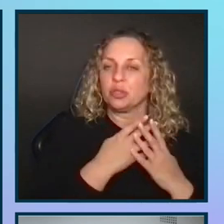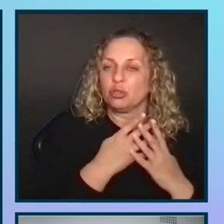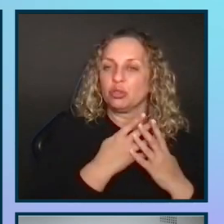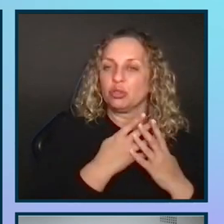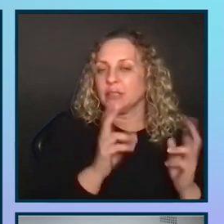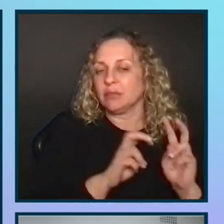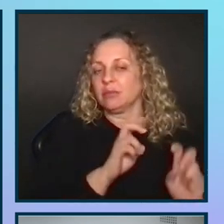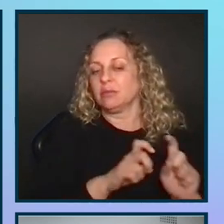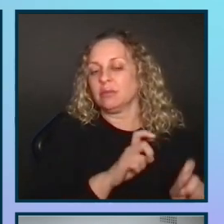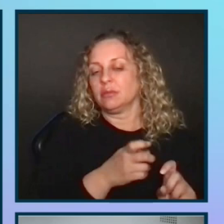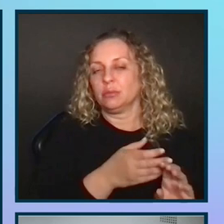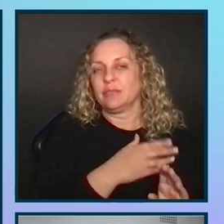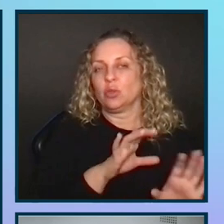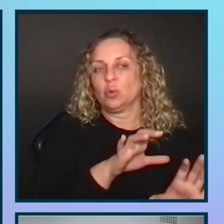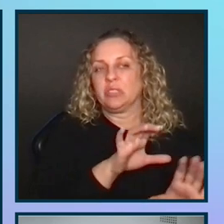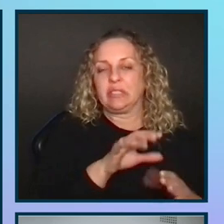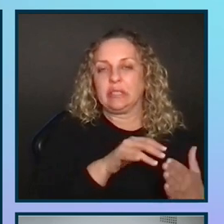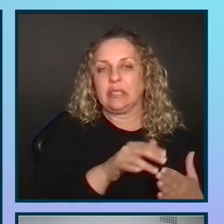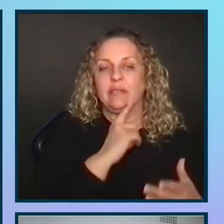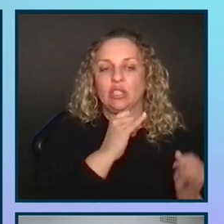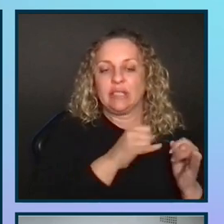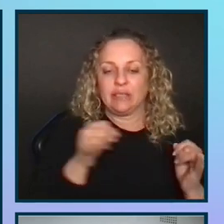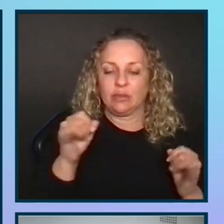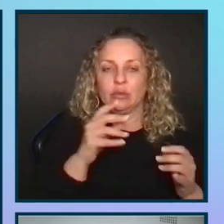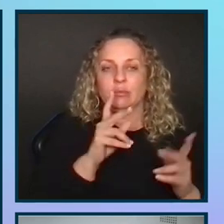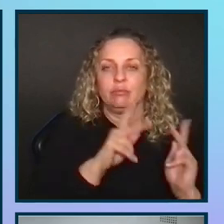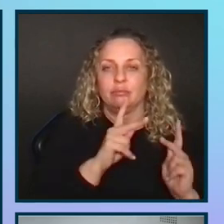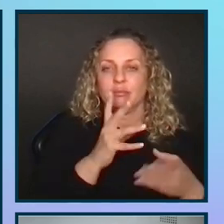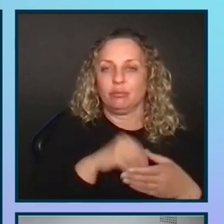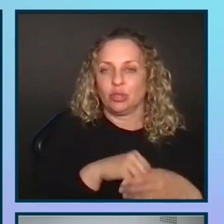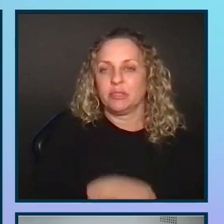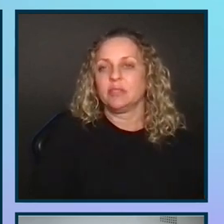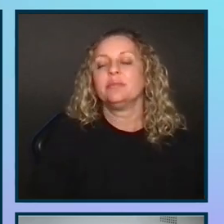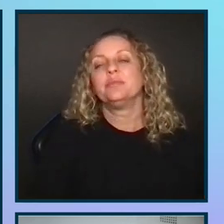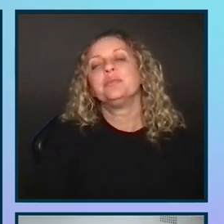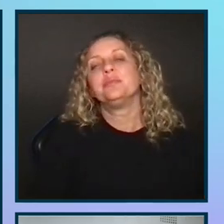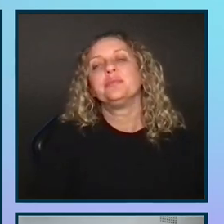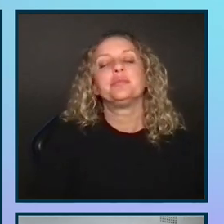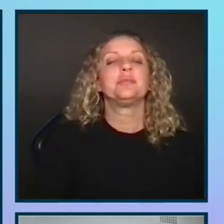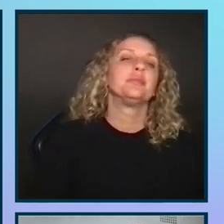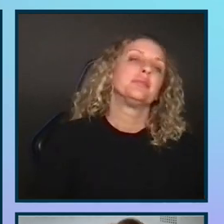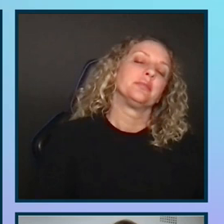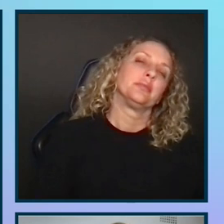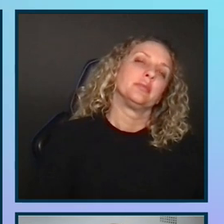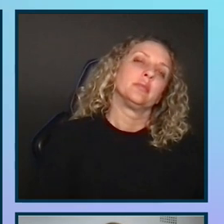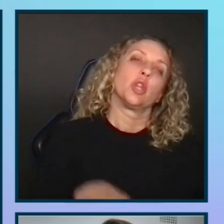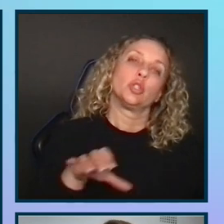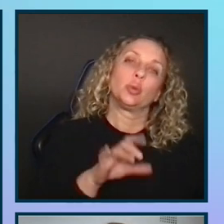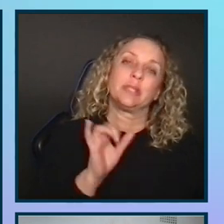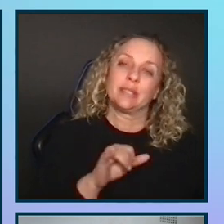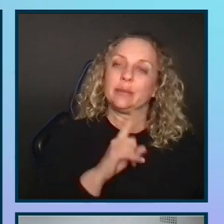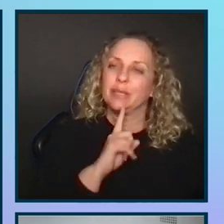before the study with each individual participant. In doing this, you will ensure that your